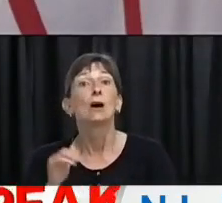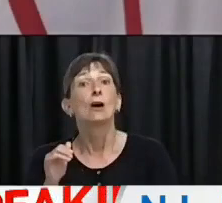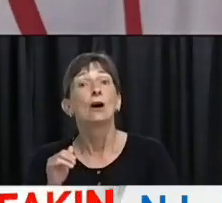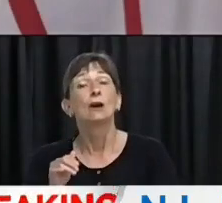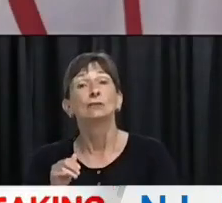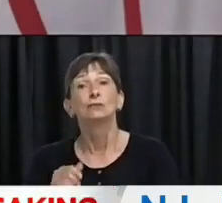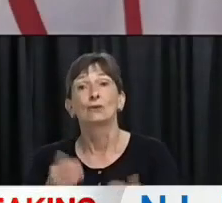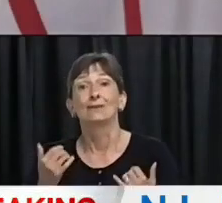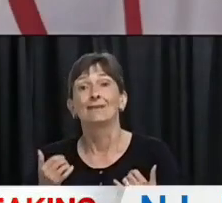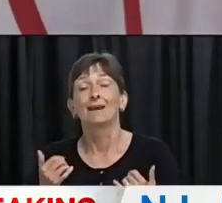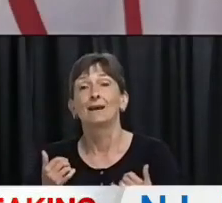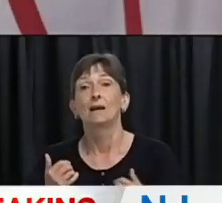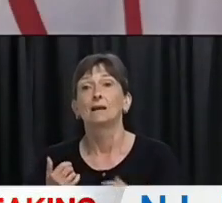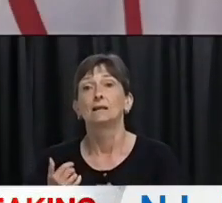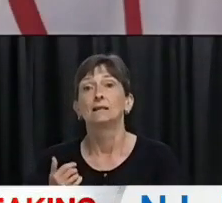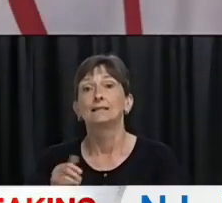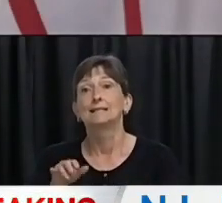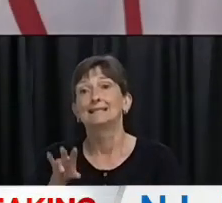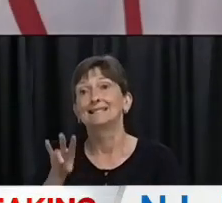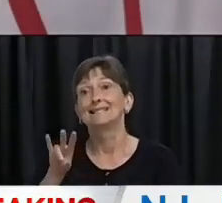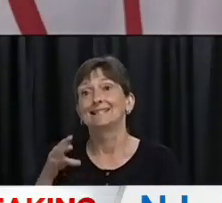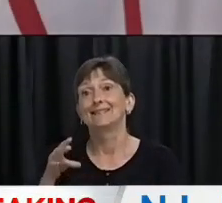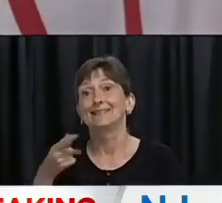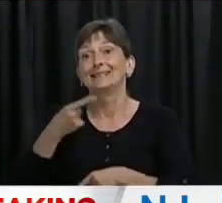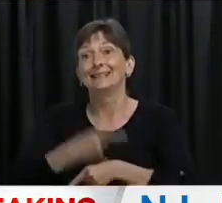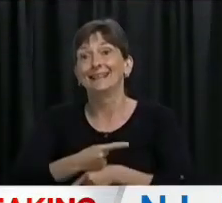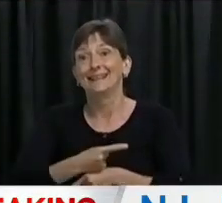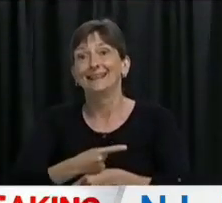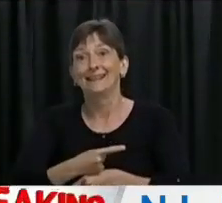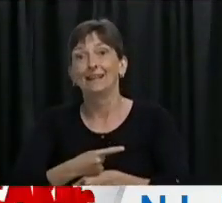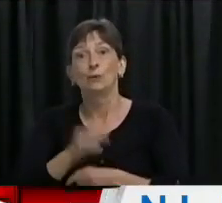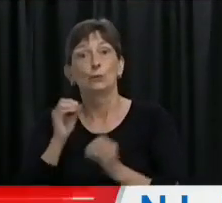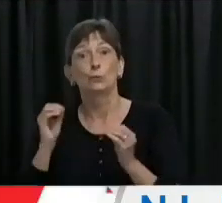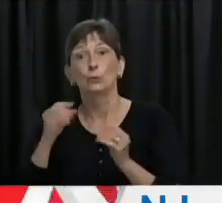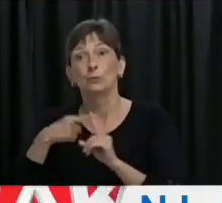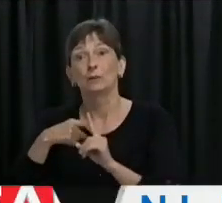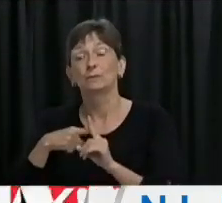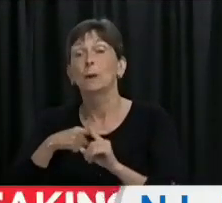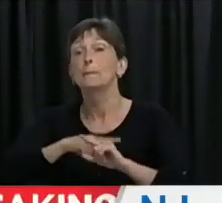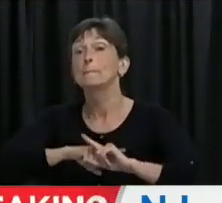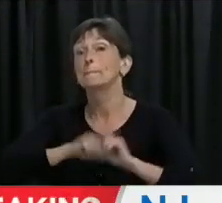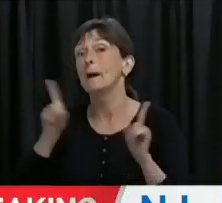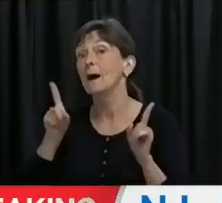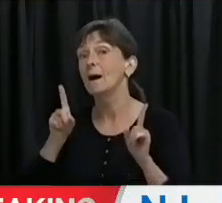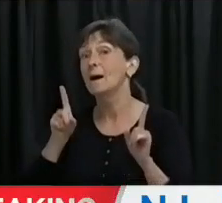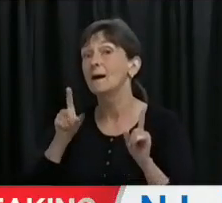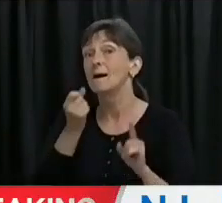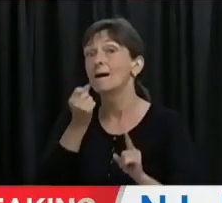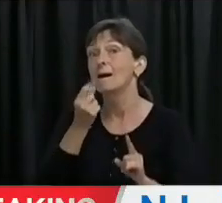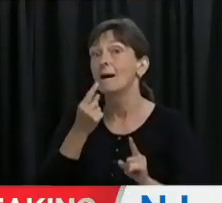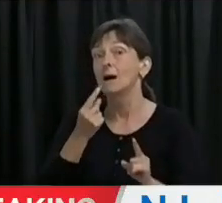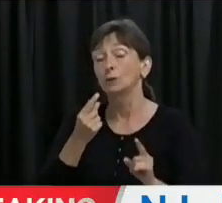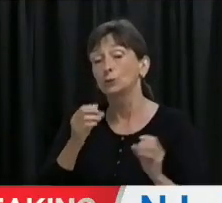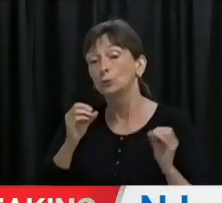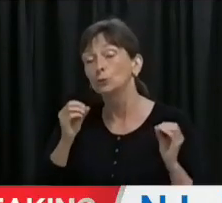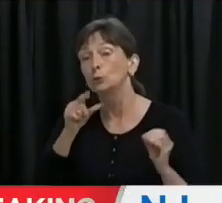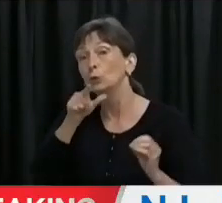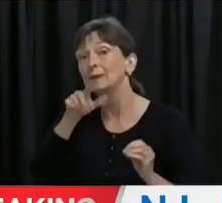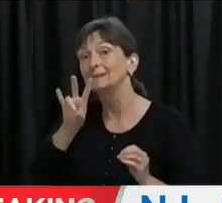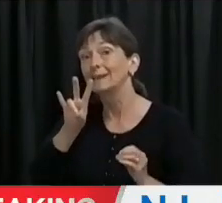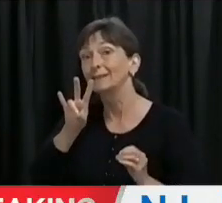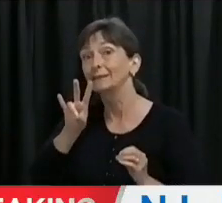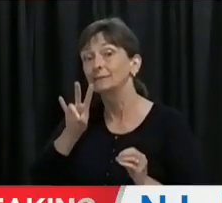marks day seven with no known active cases, but it also marks a 27 without a new confirmed case.